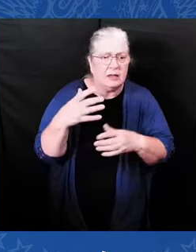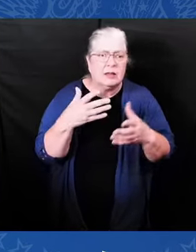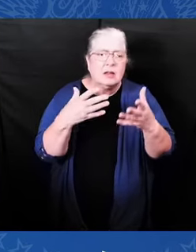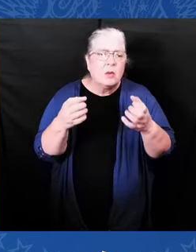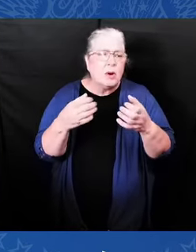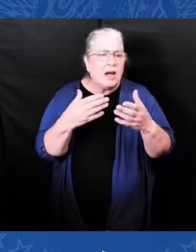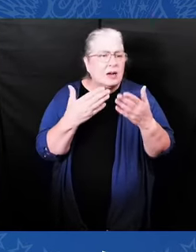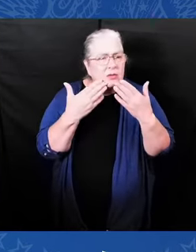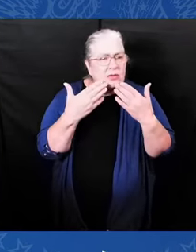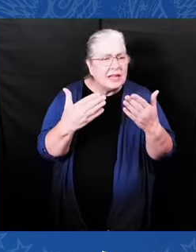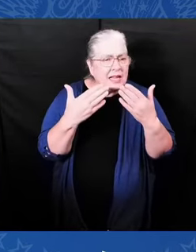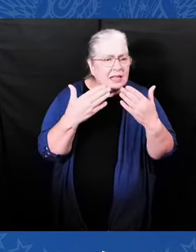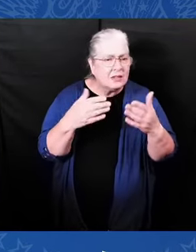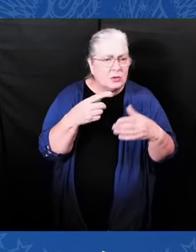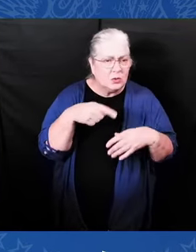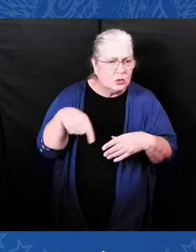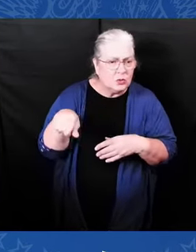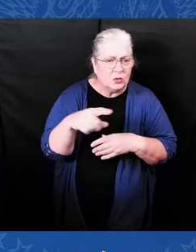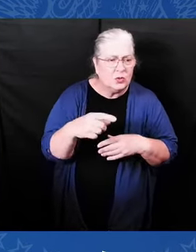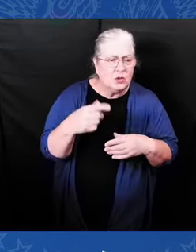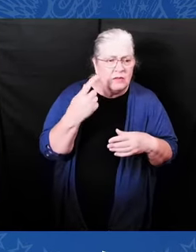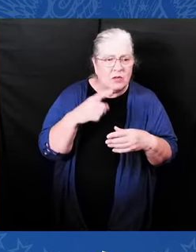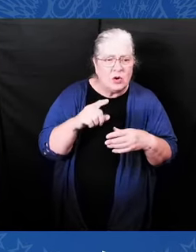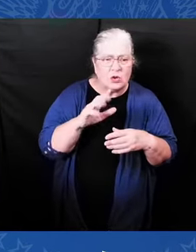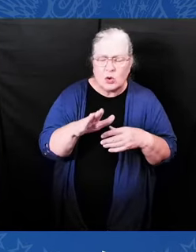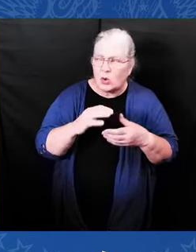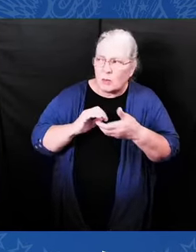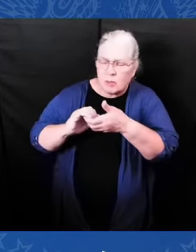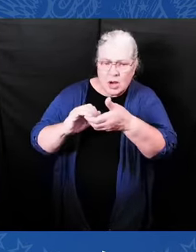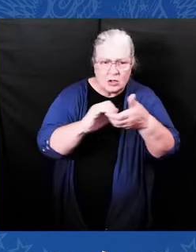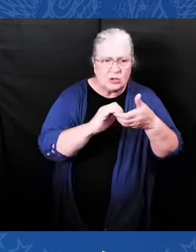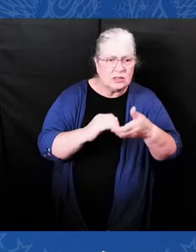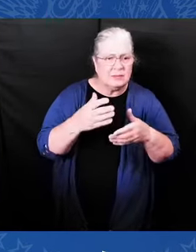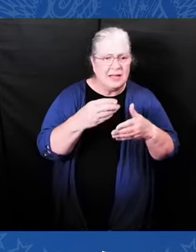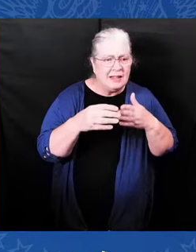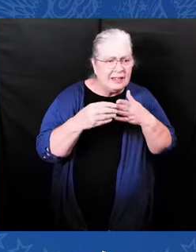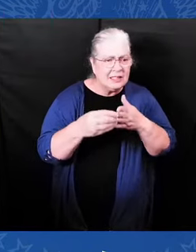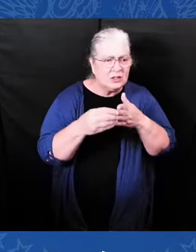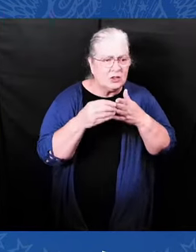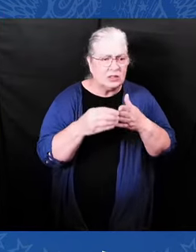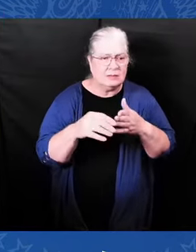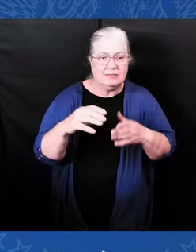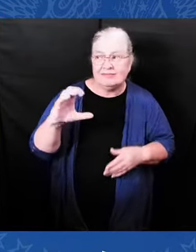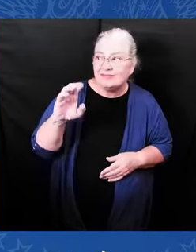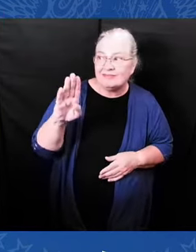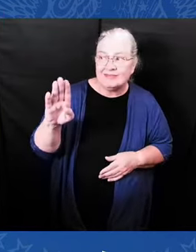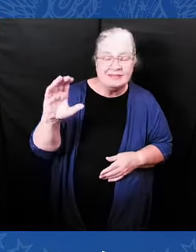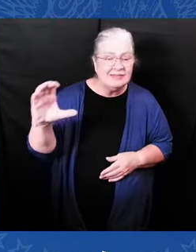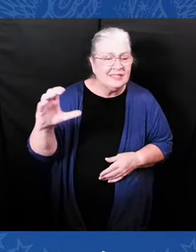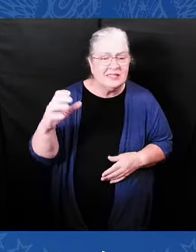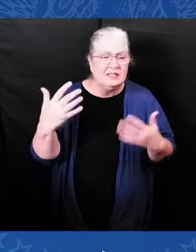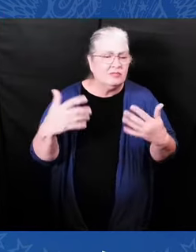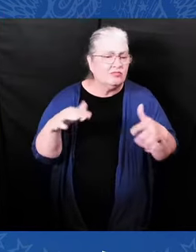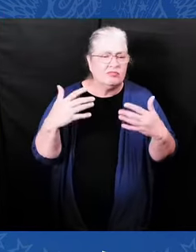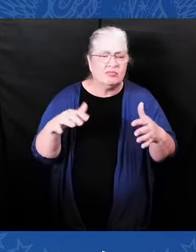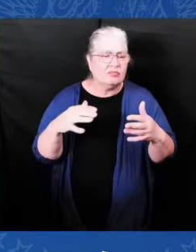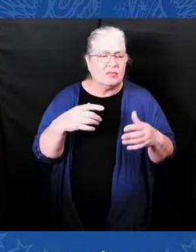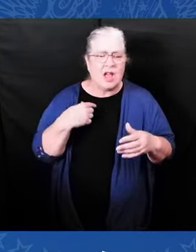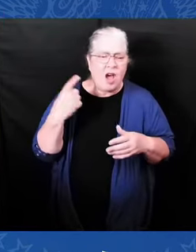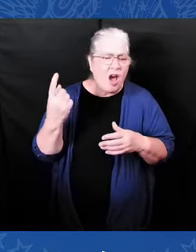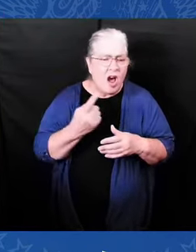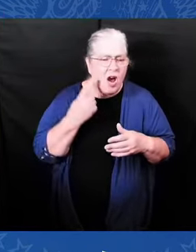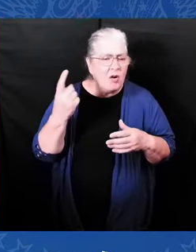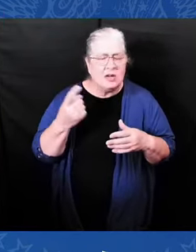and where we must go. Tonight, let us continue to speak truth.